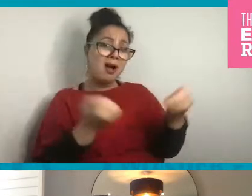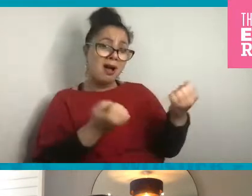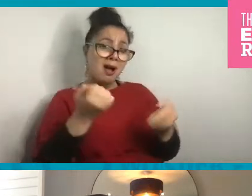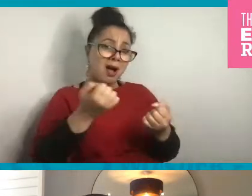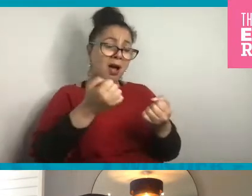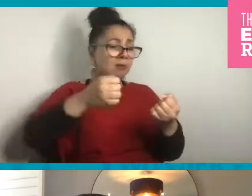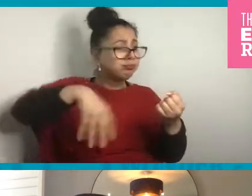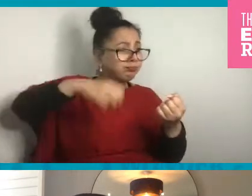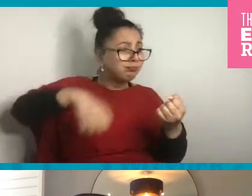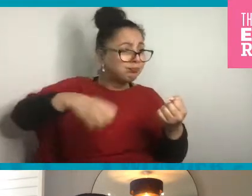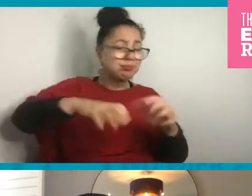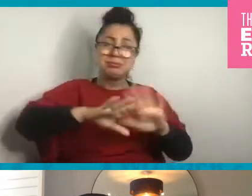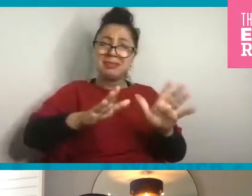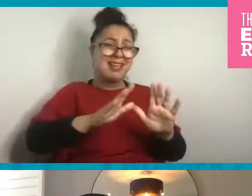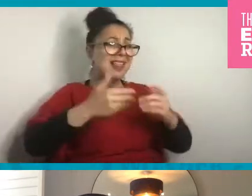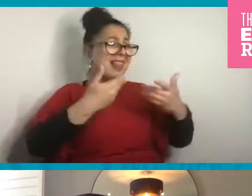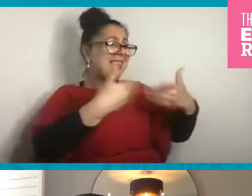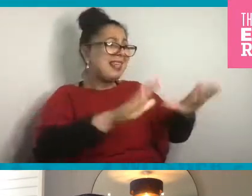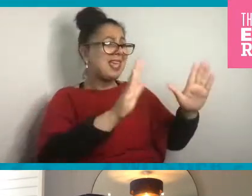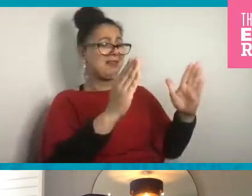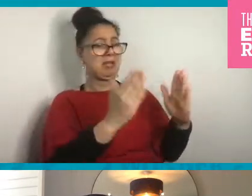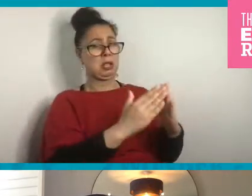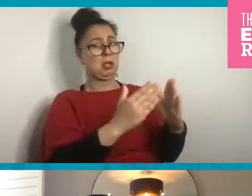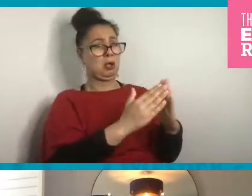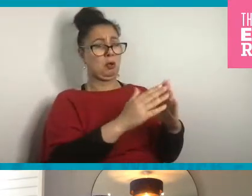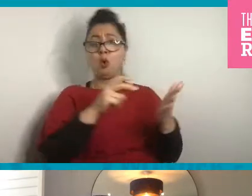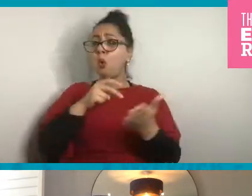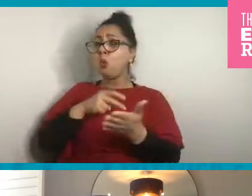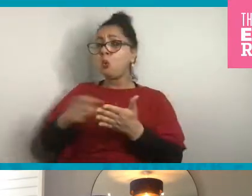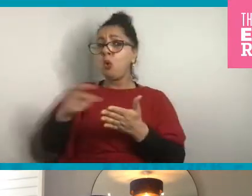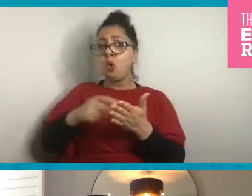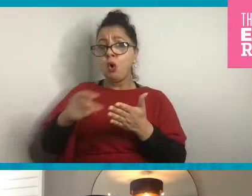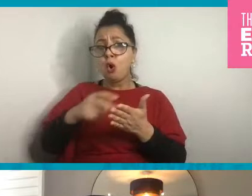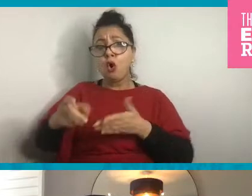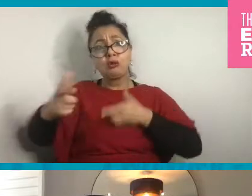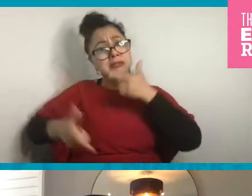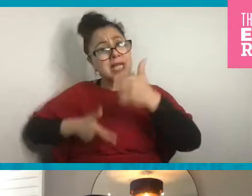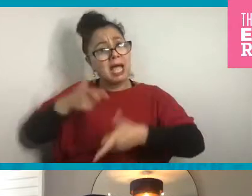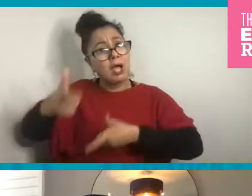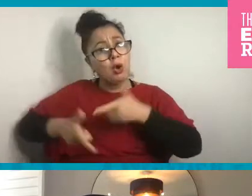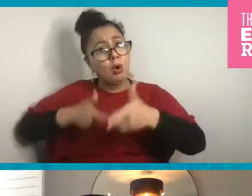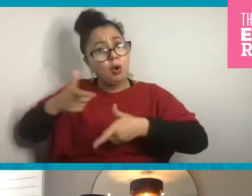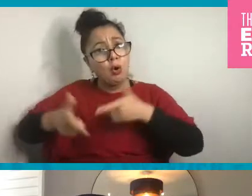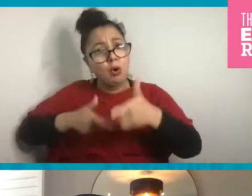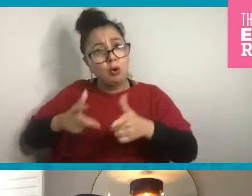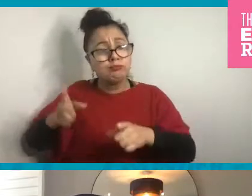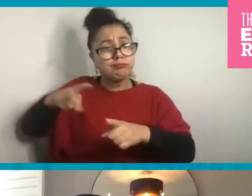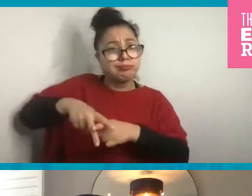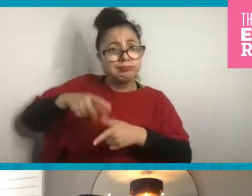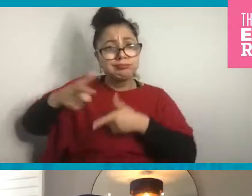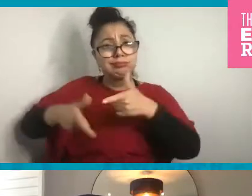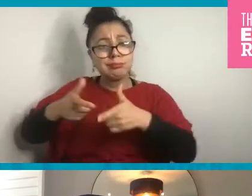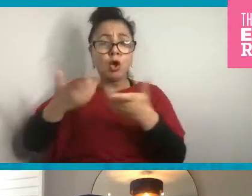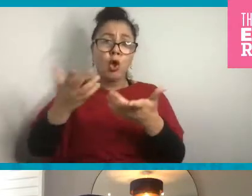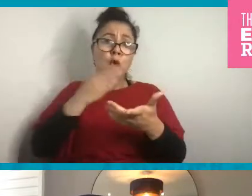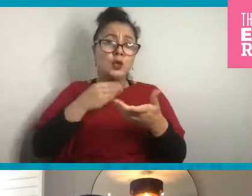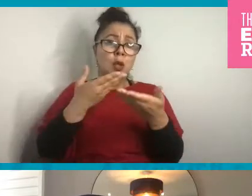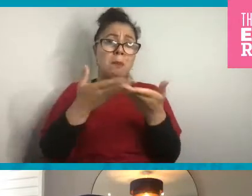instead of using the car, it's better to like walk or cycle if possible, or just use public transport.